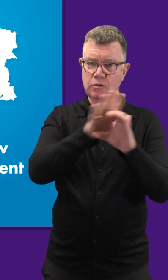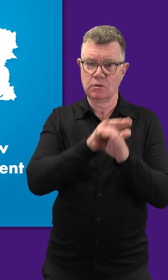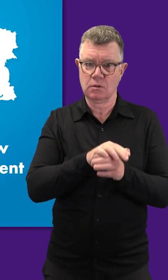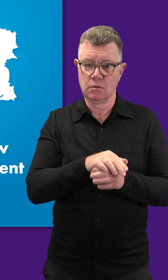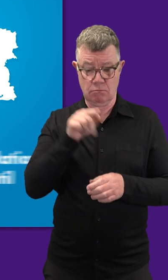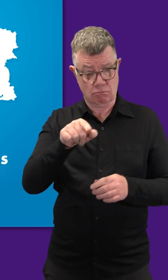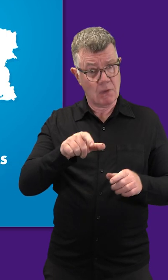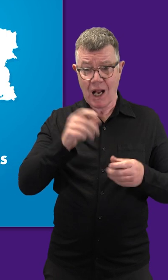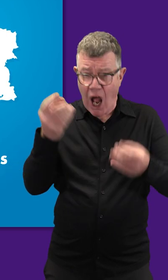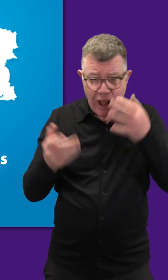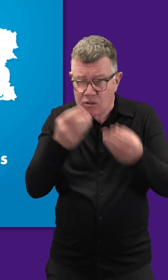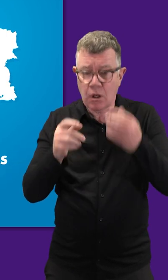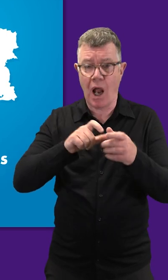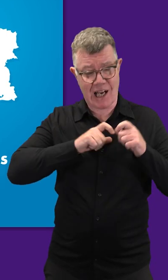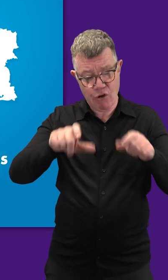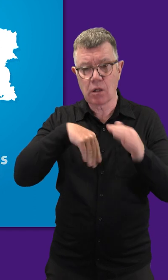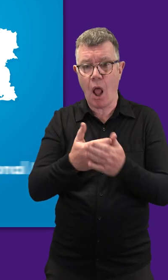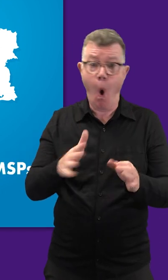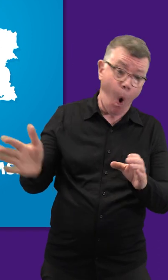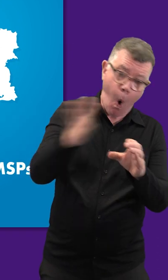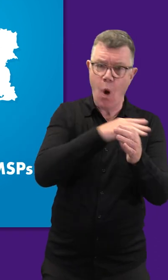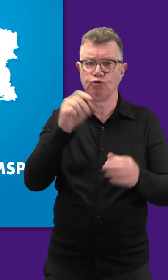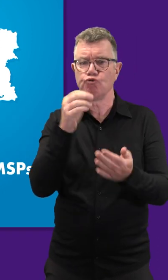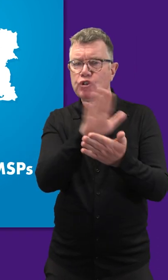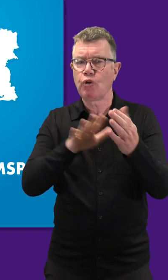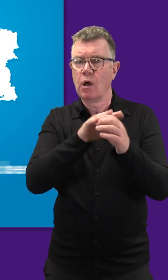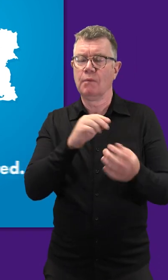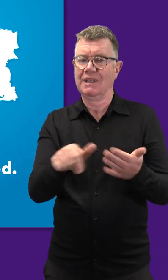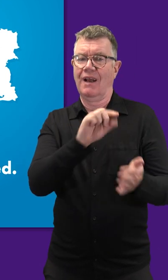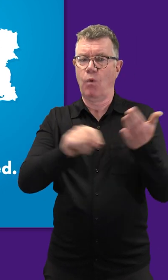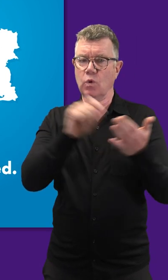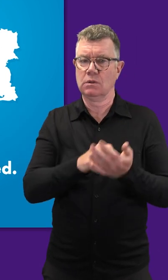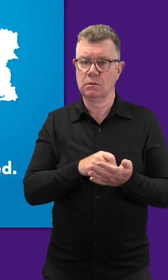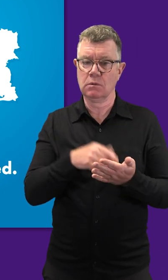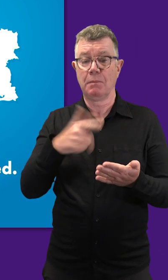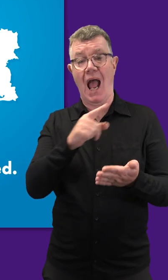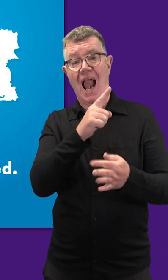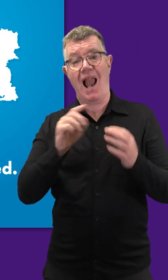These calculations continue until all the regional MSPs have been elected.